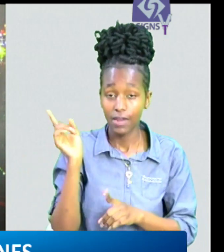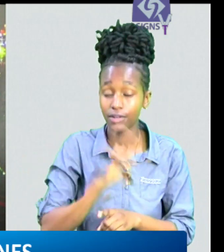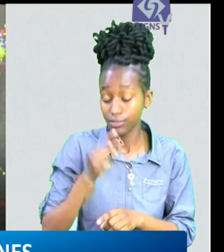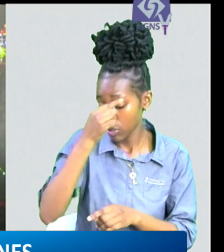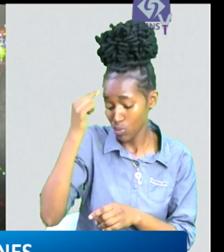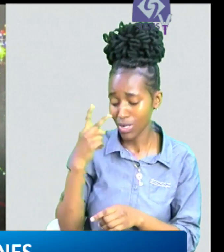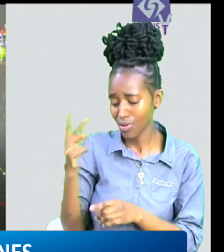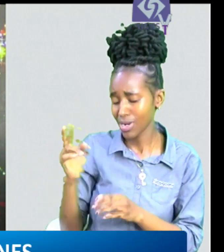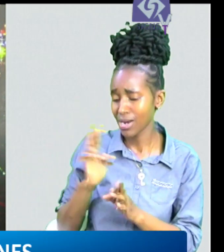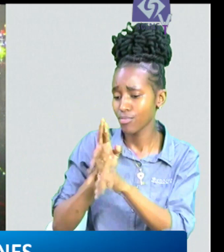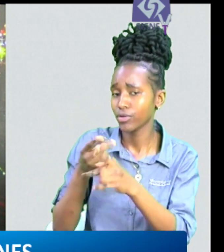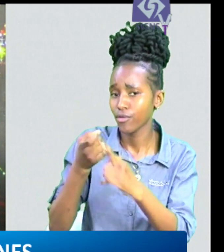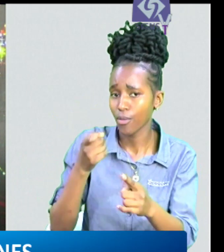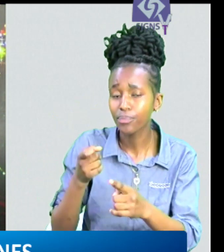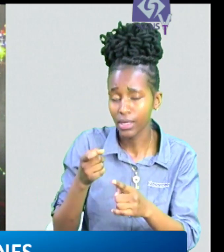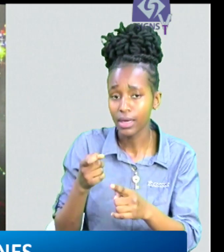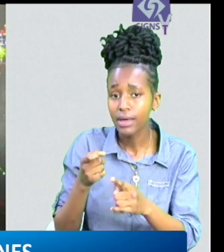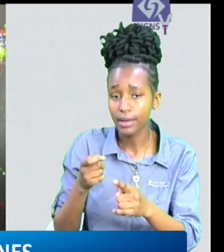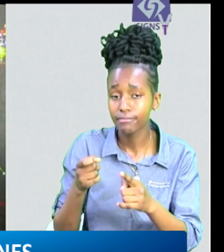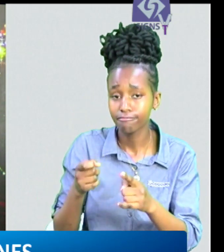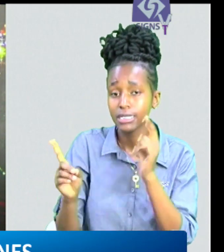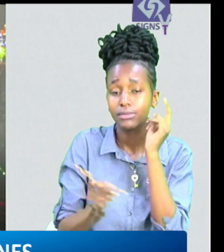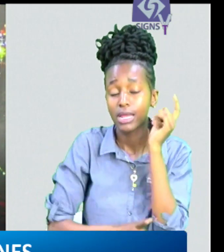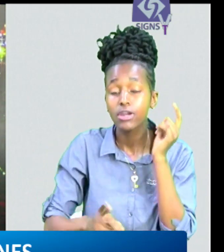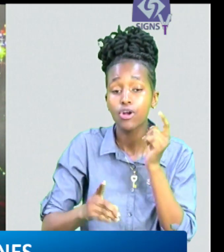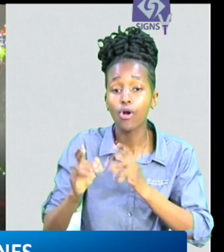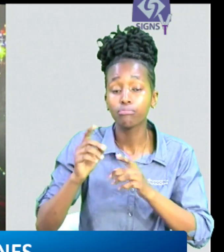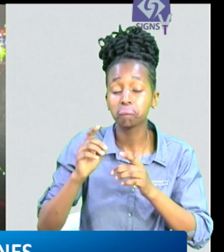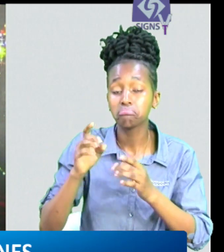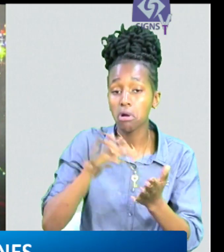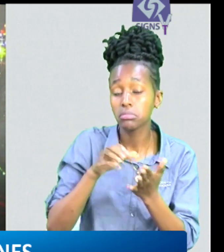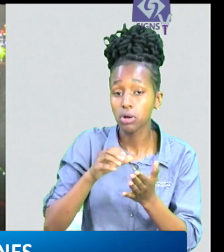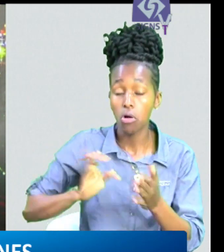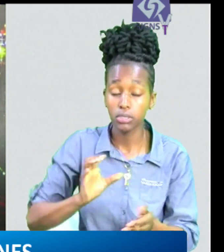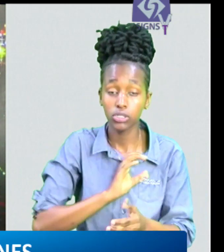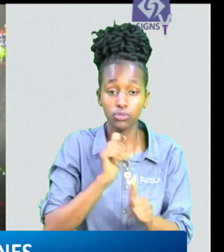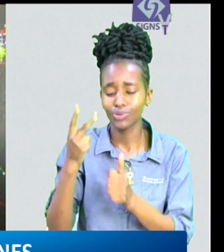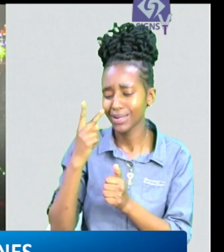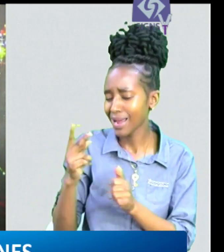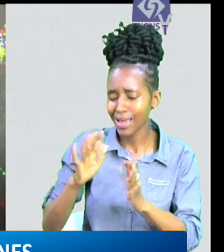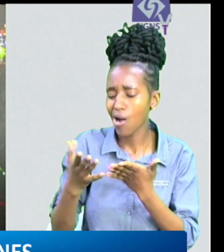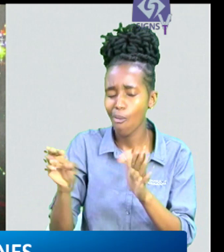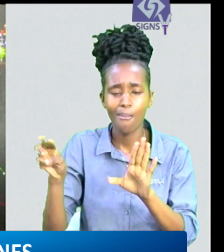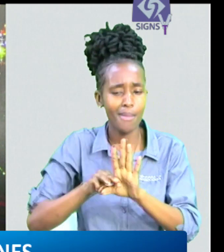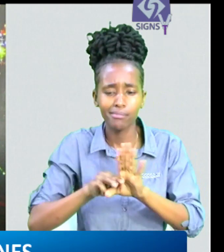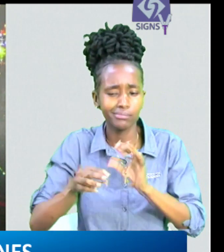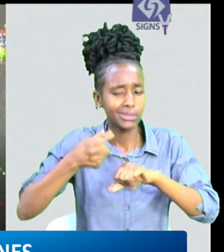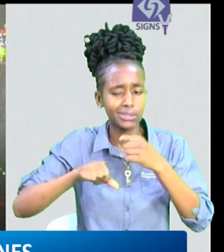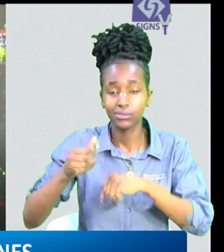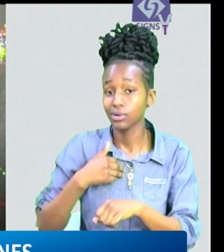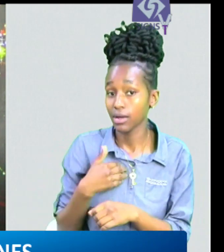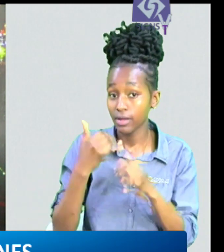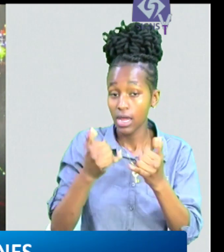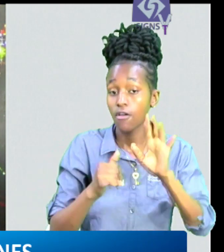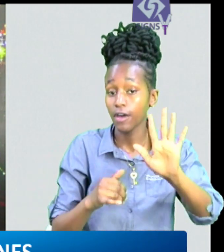has said that the decision was arrived at following the consideration of a report by the disciplinary committee which had been looking